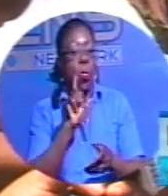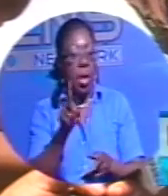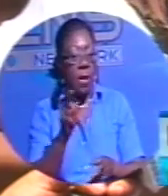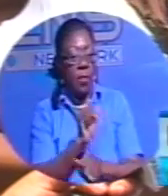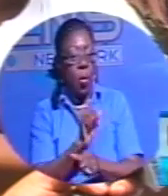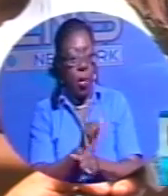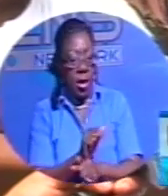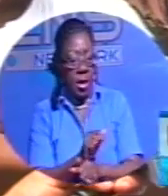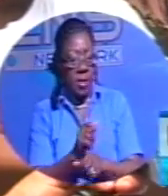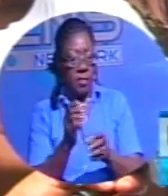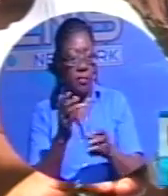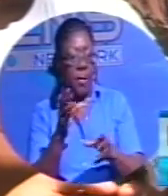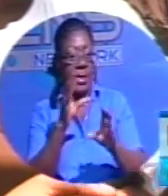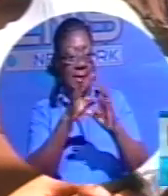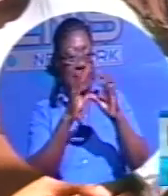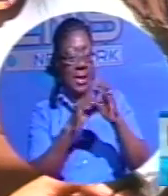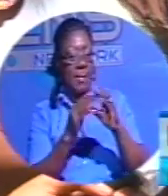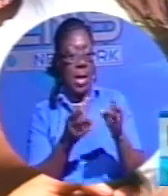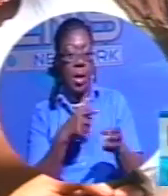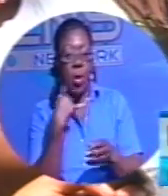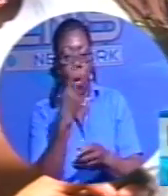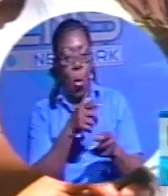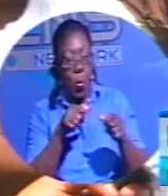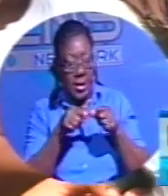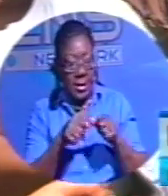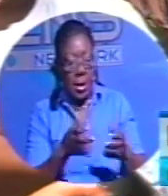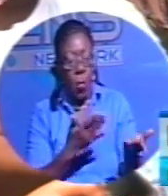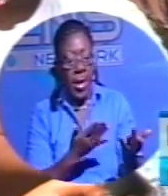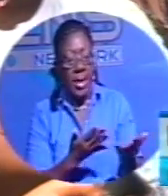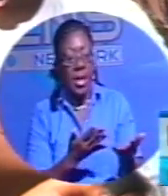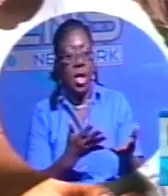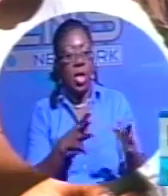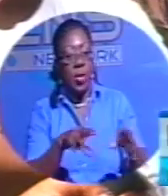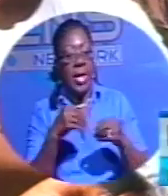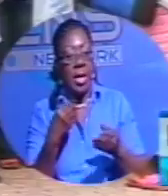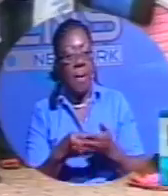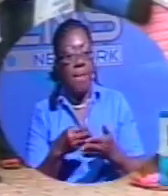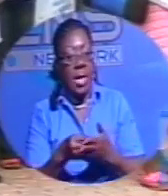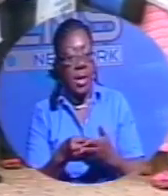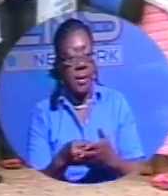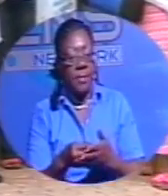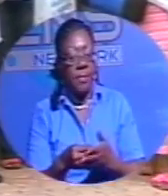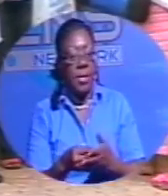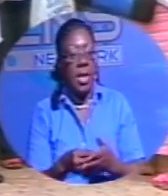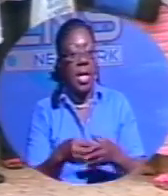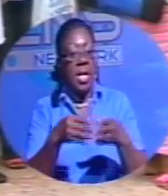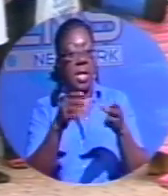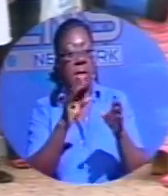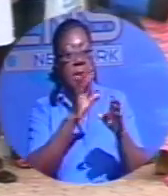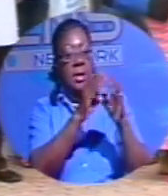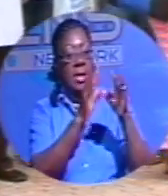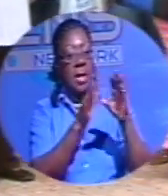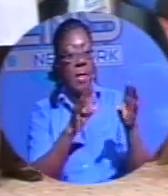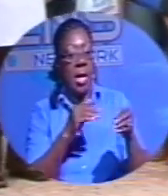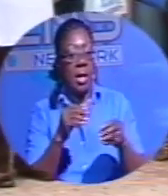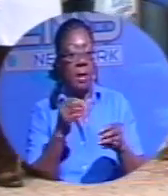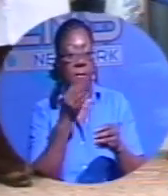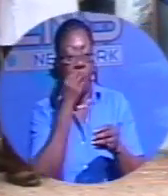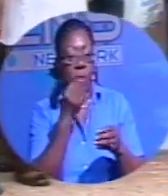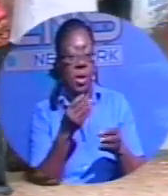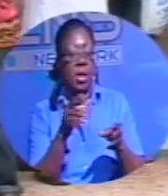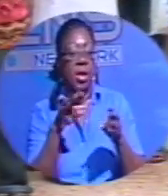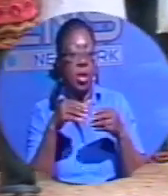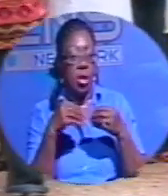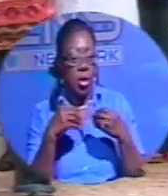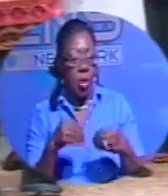market employees still waiting to receive outstanding redundancy and pension payments. City market food store chain here in the capital closed back